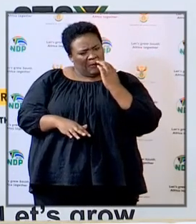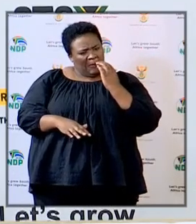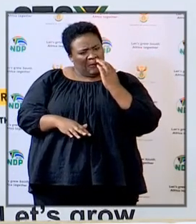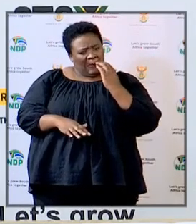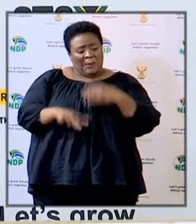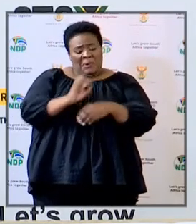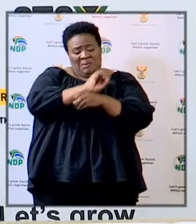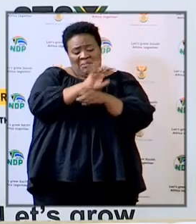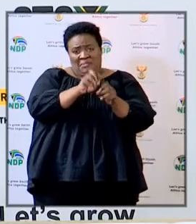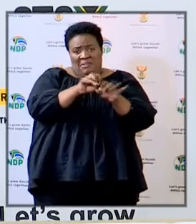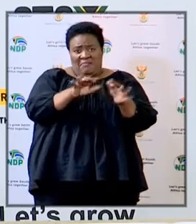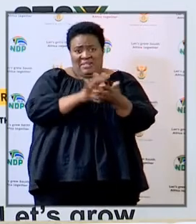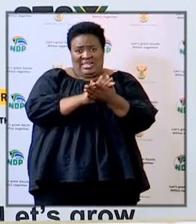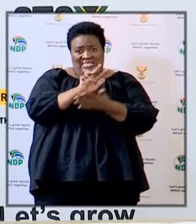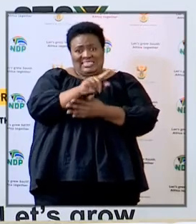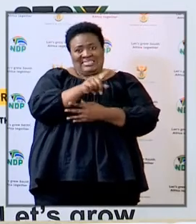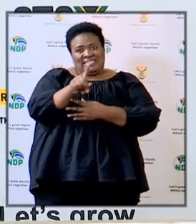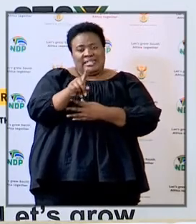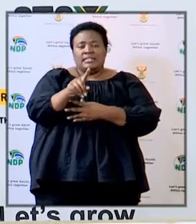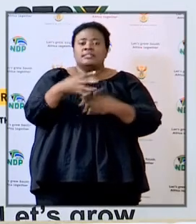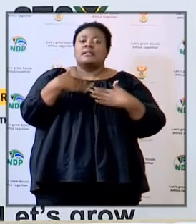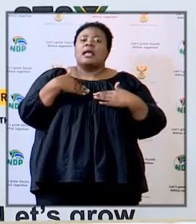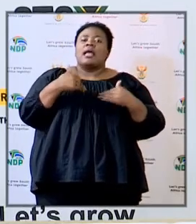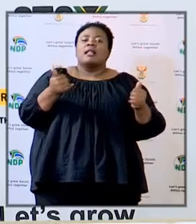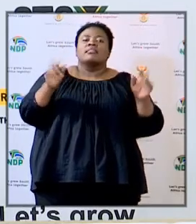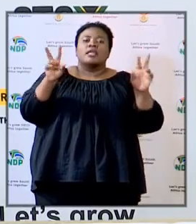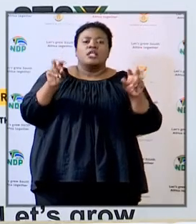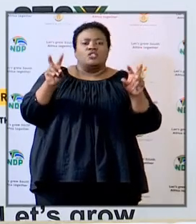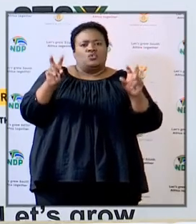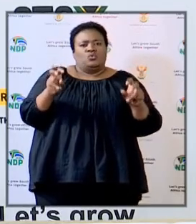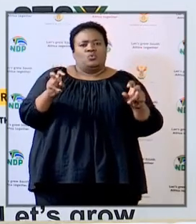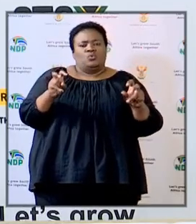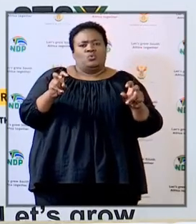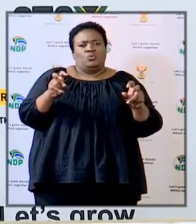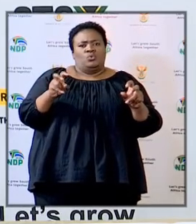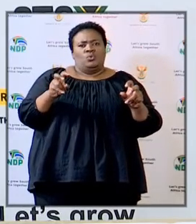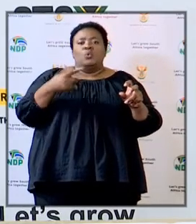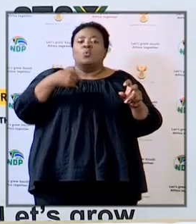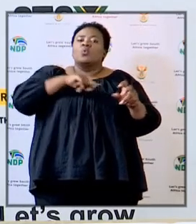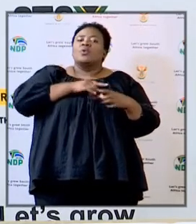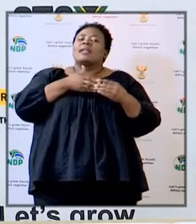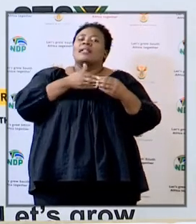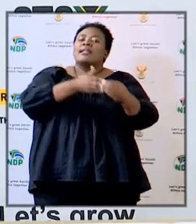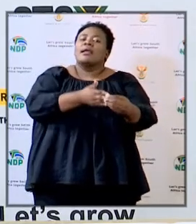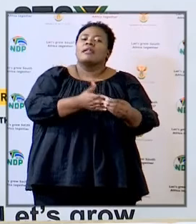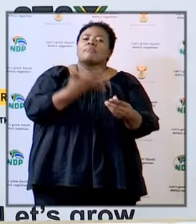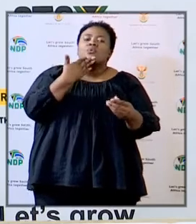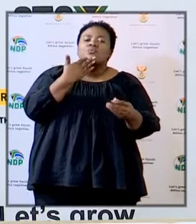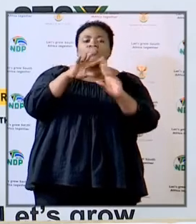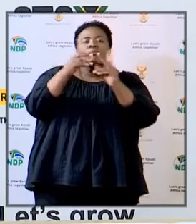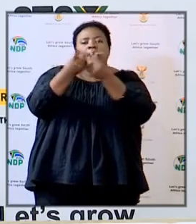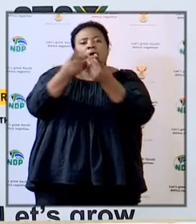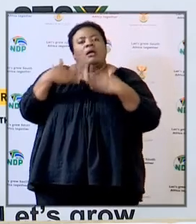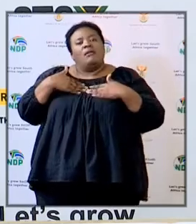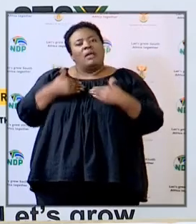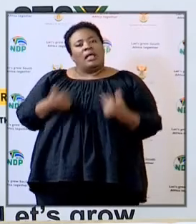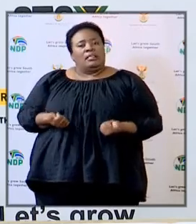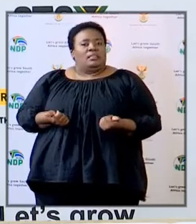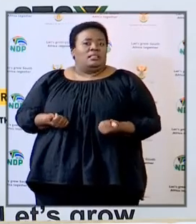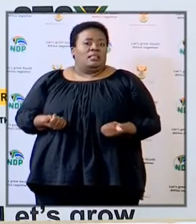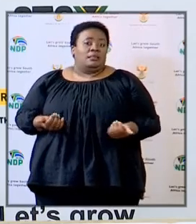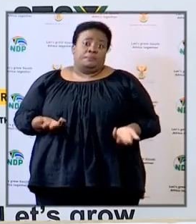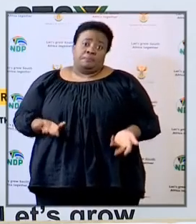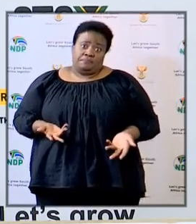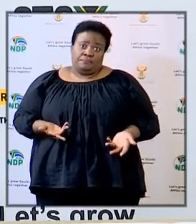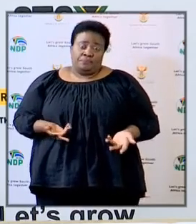COVID-19 is a health issue in the main and we are led by health so in